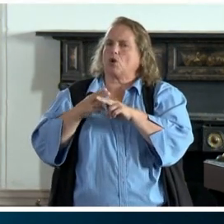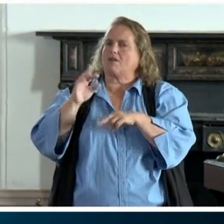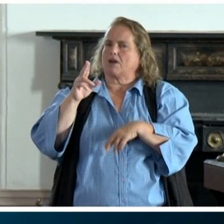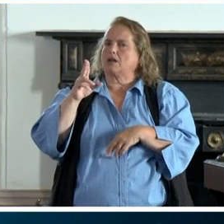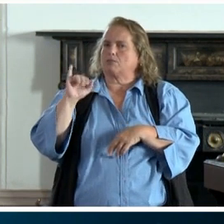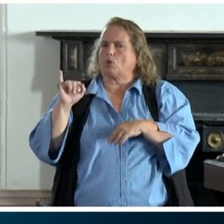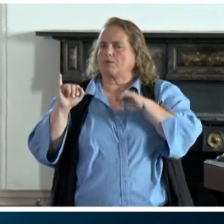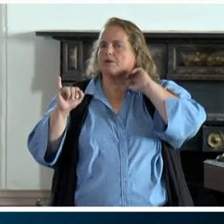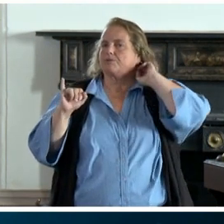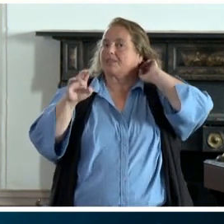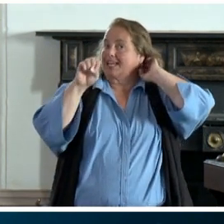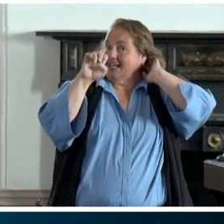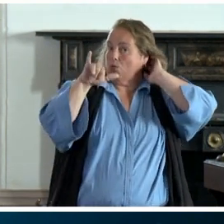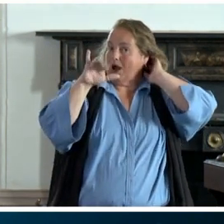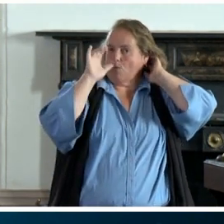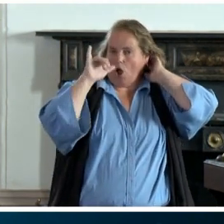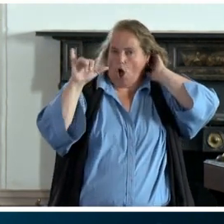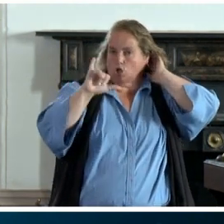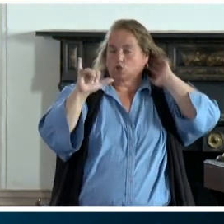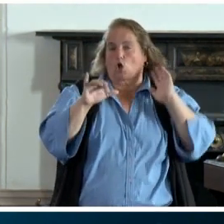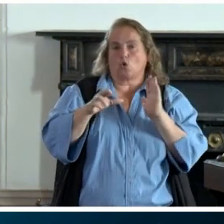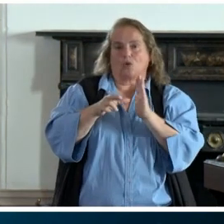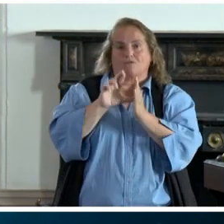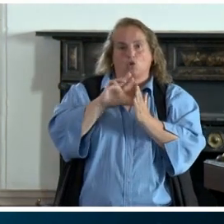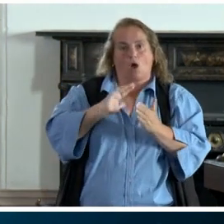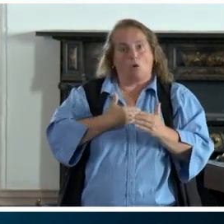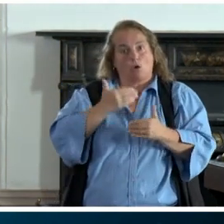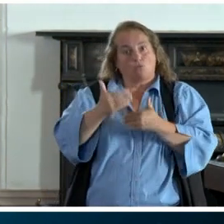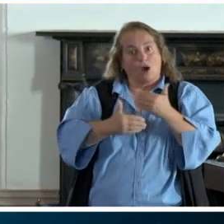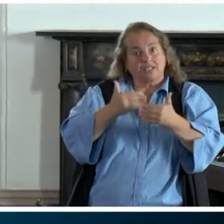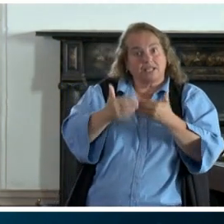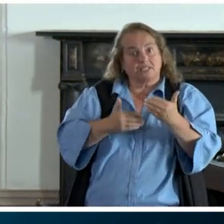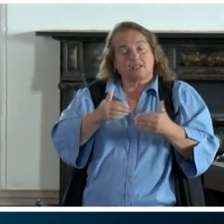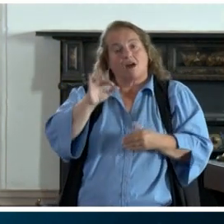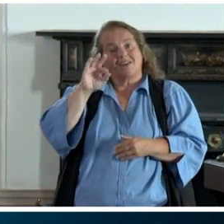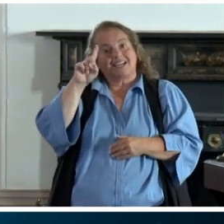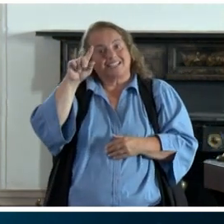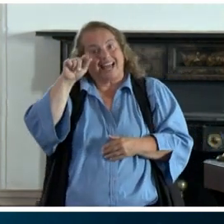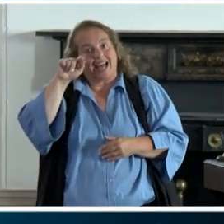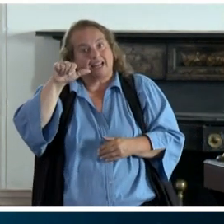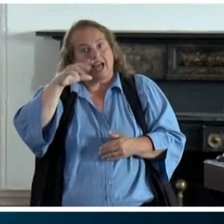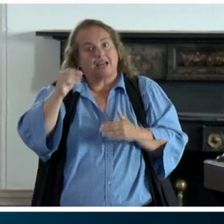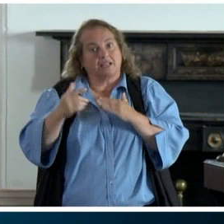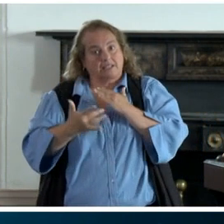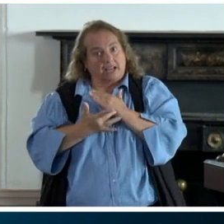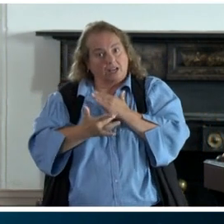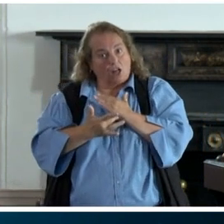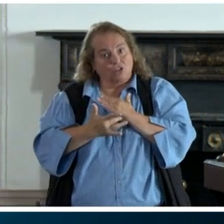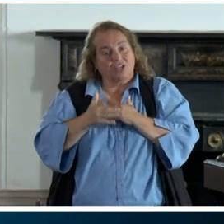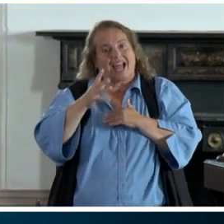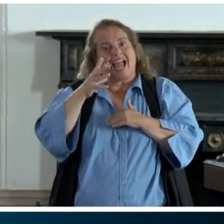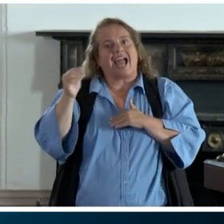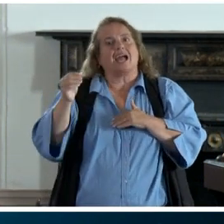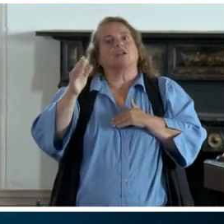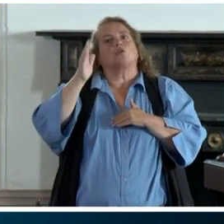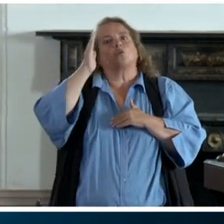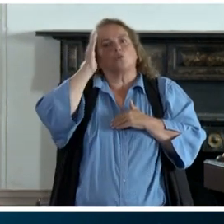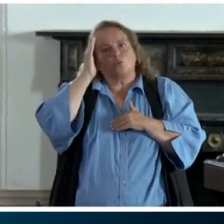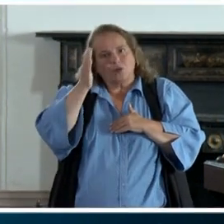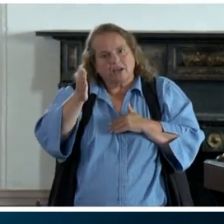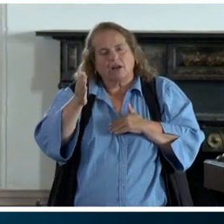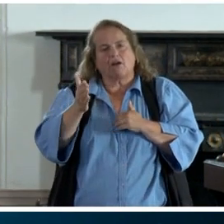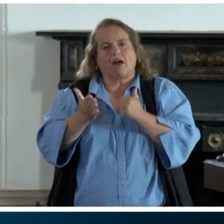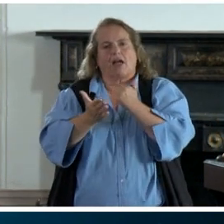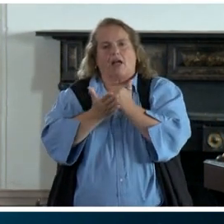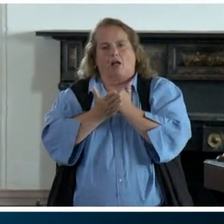is also going to be reviewing the processes we use, the data and the technology. And this is going to go along and free